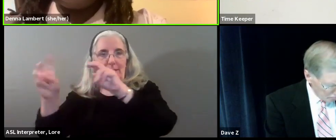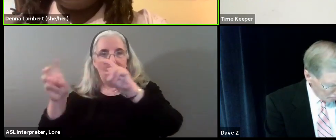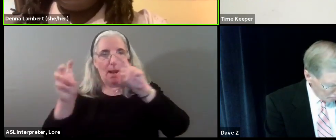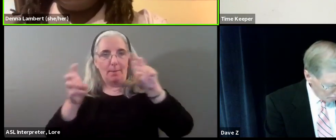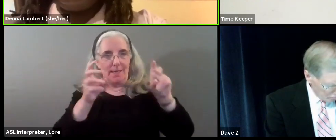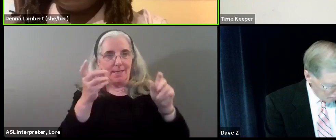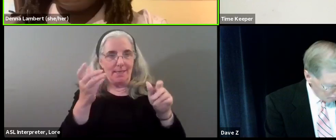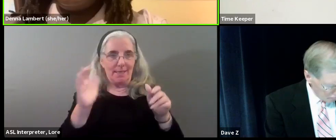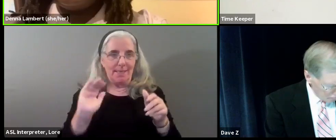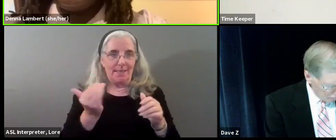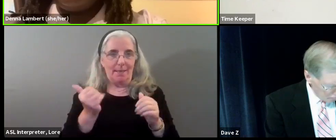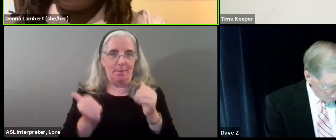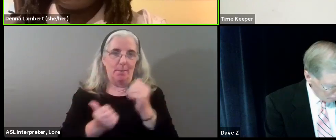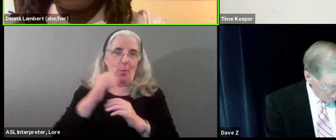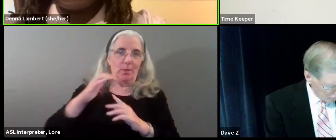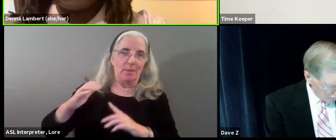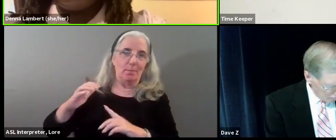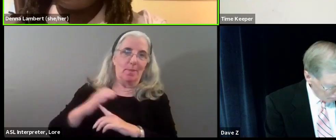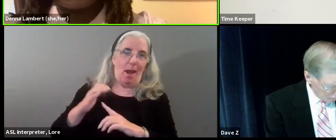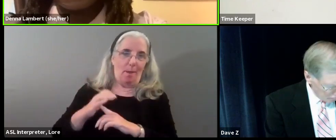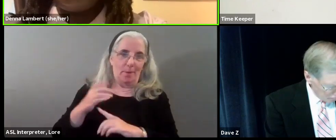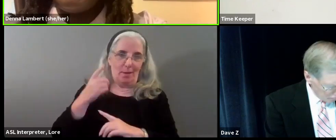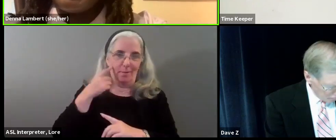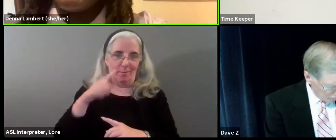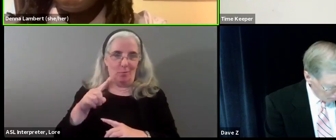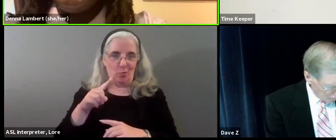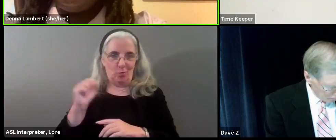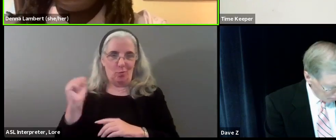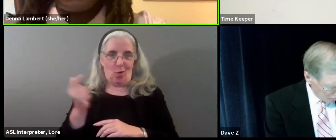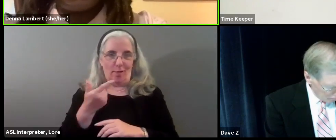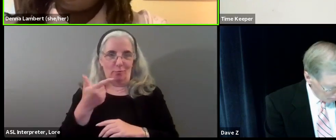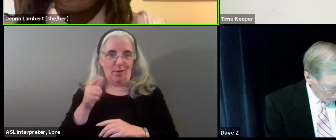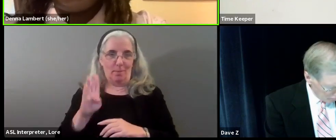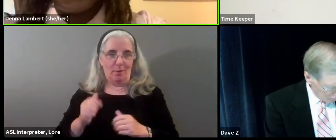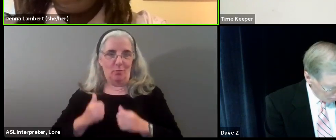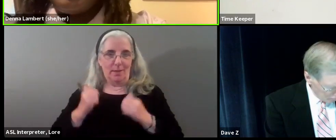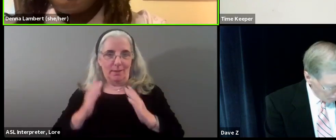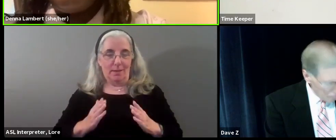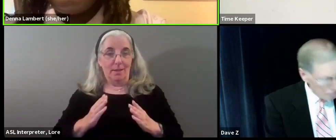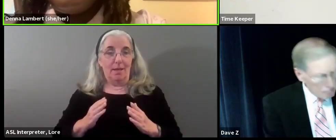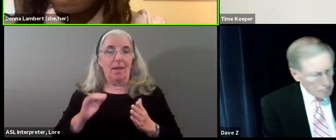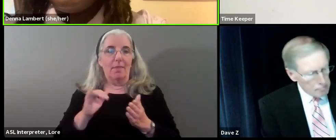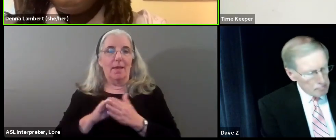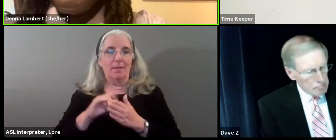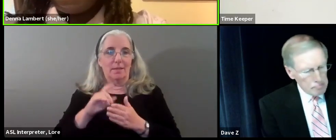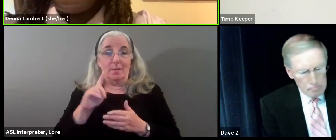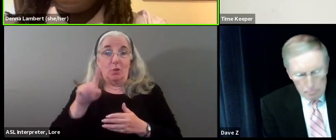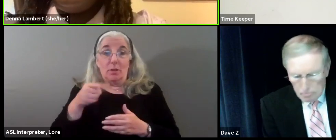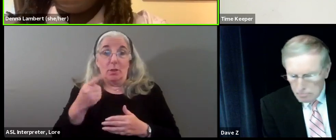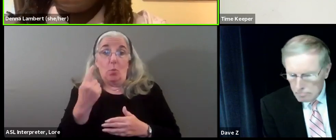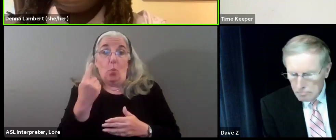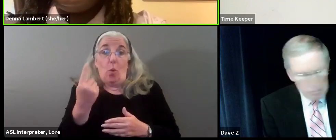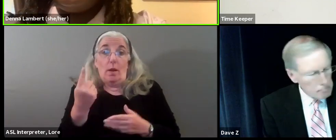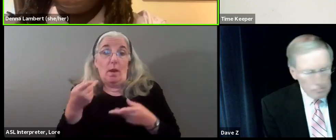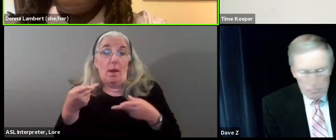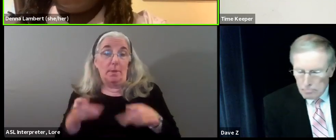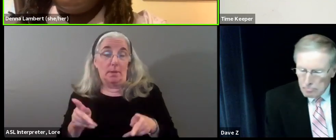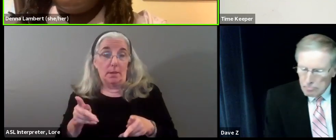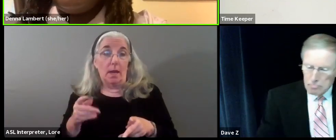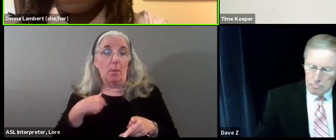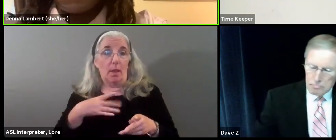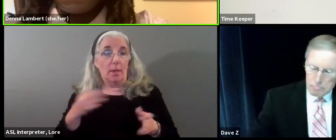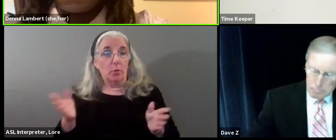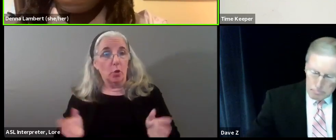most important to our residents. But this is just the one opportunity I want to encourage you